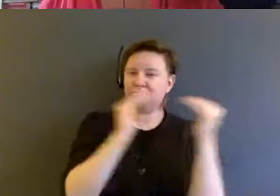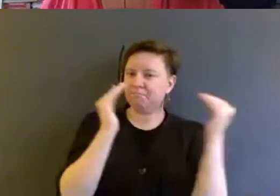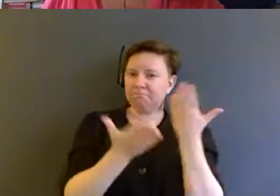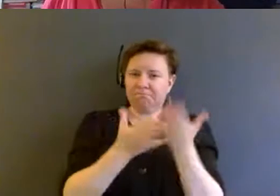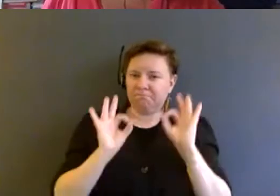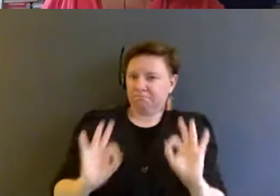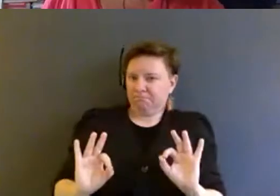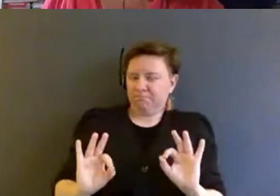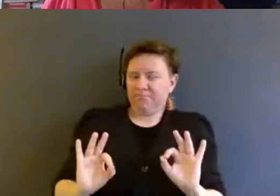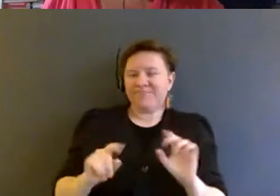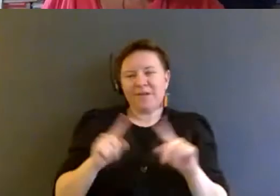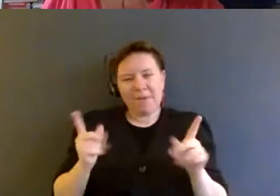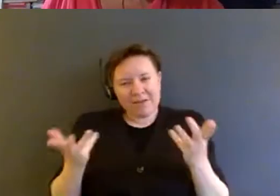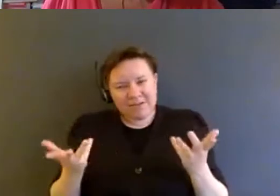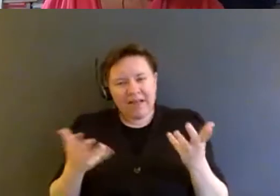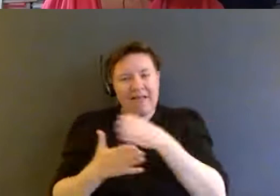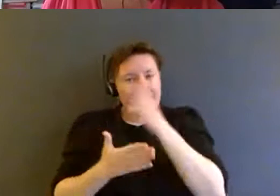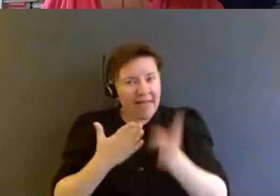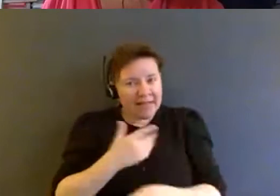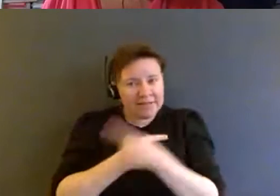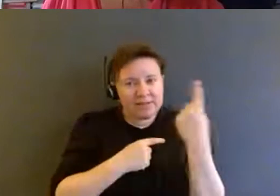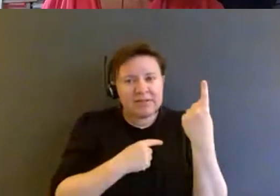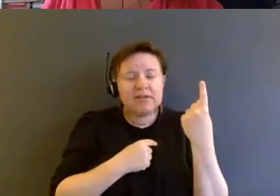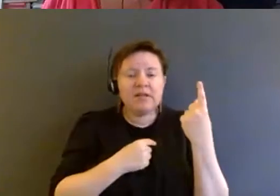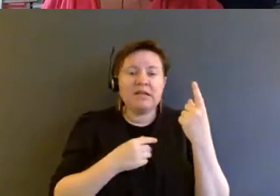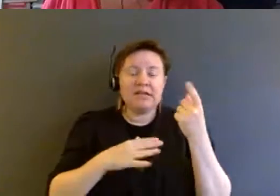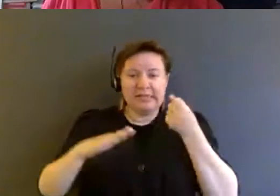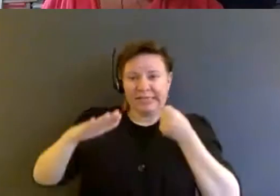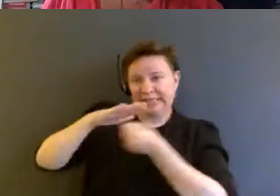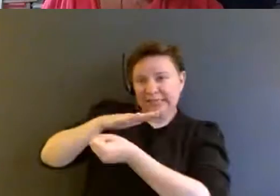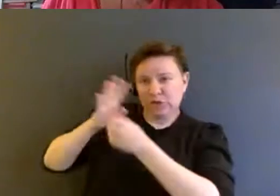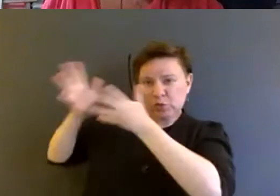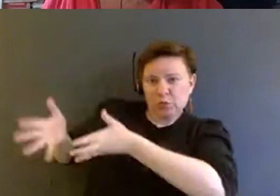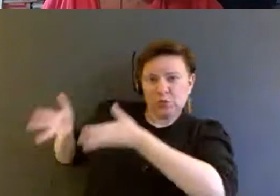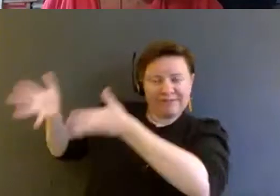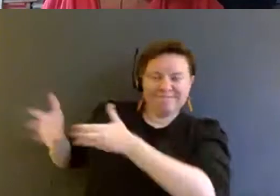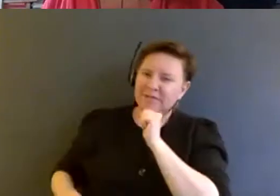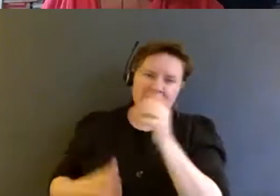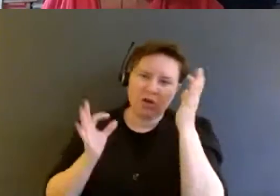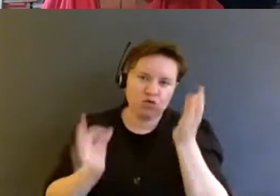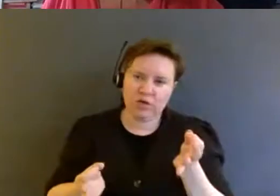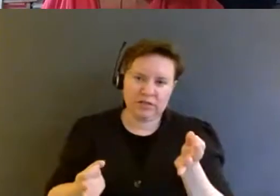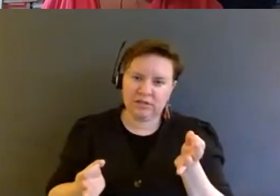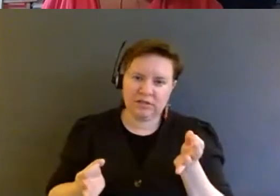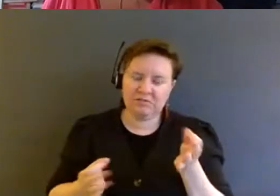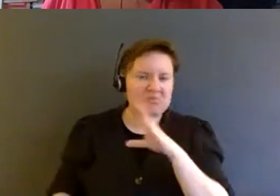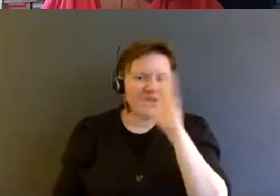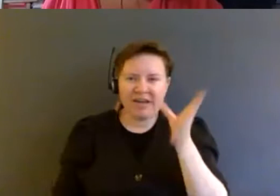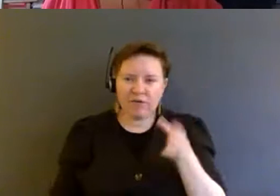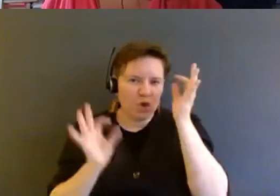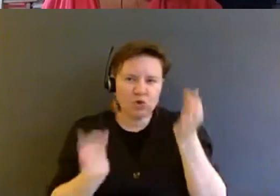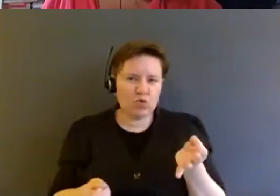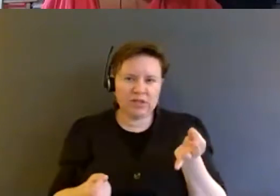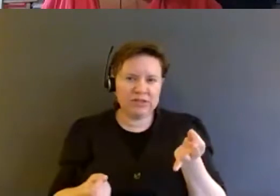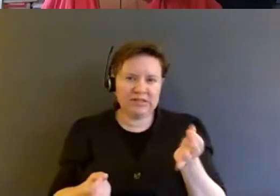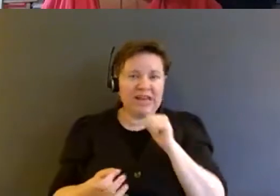But ultimately, institutionalization is not a choice. It should never be a choice. Not